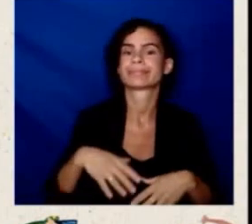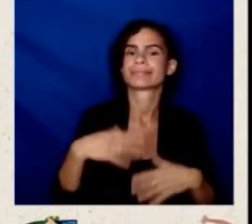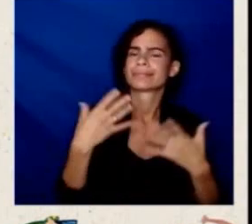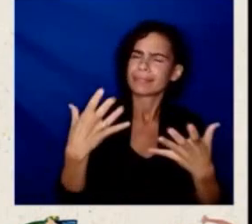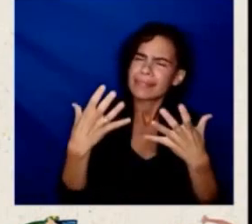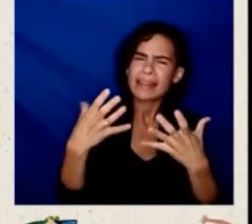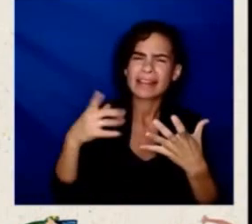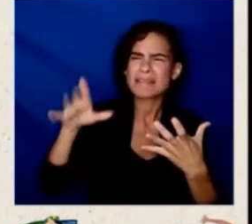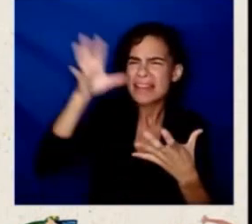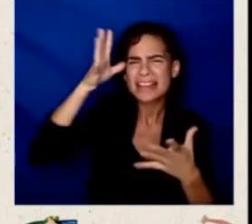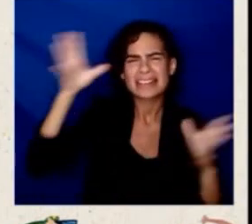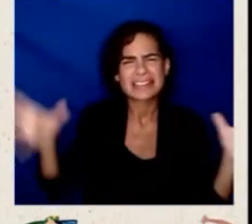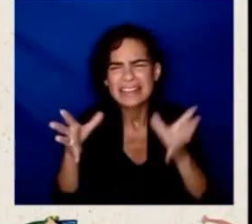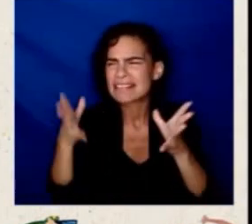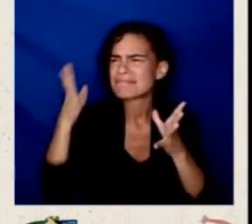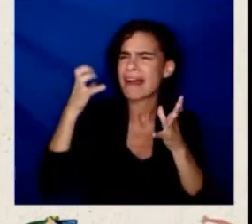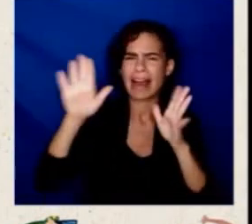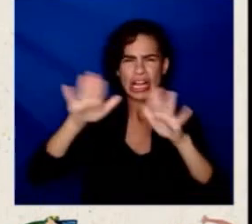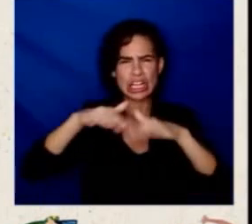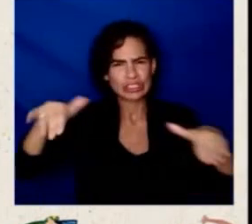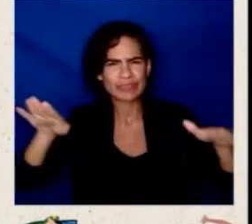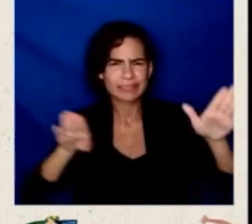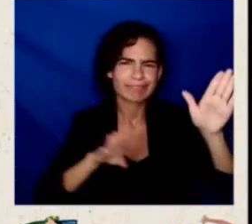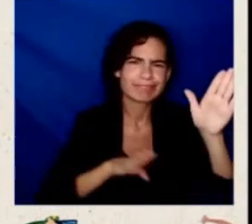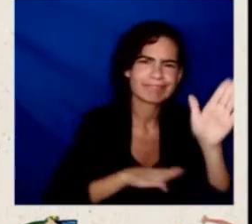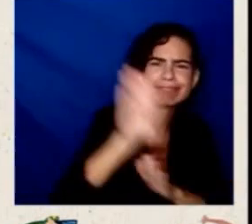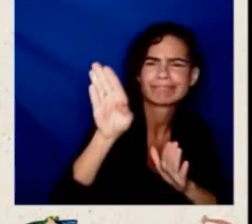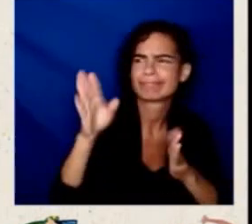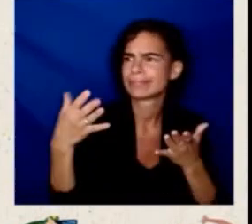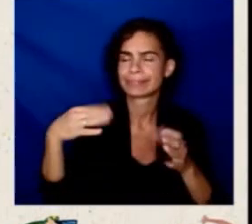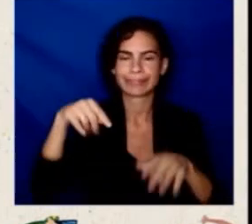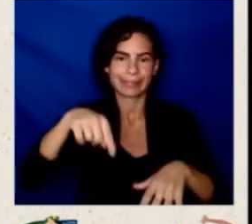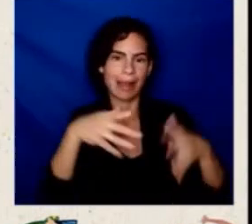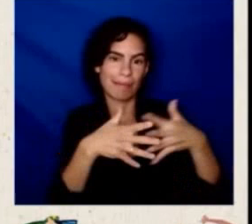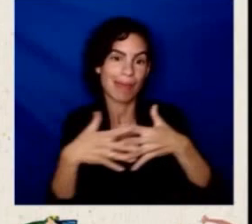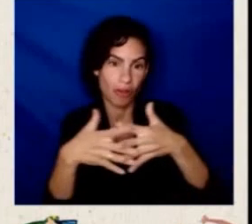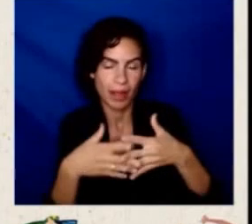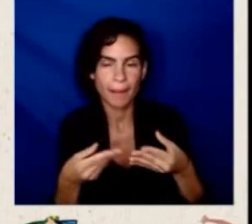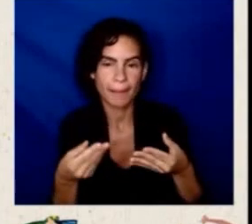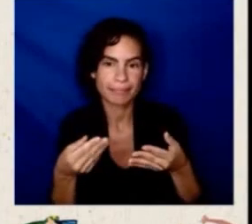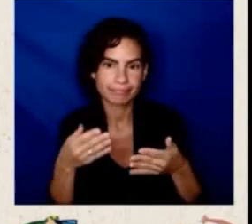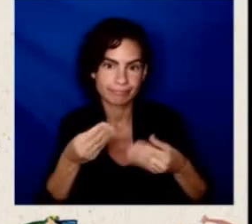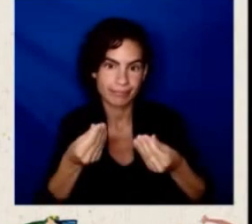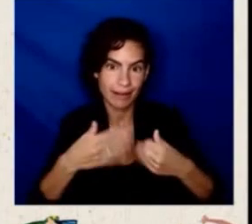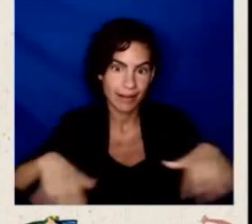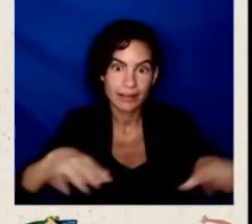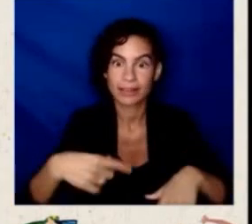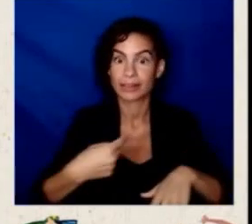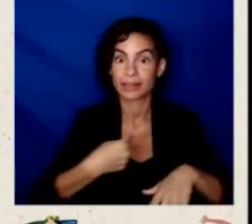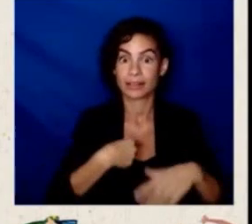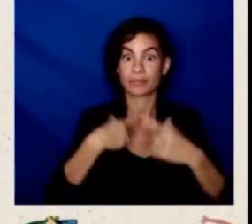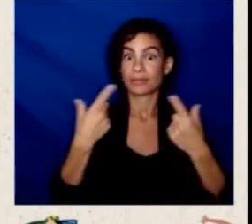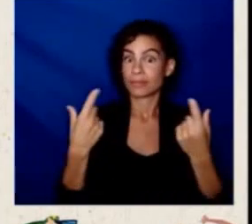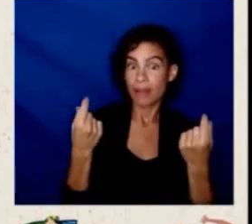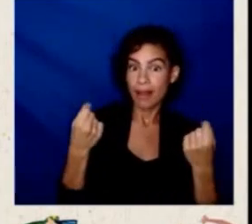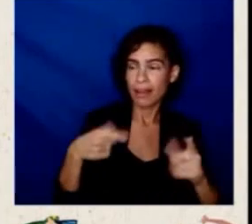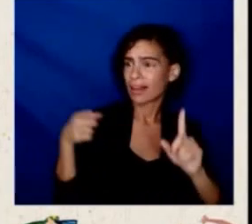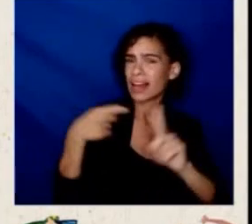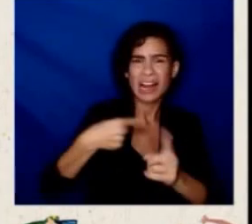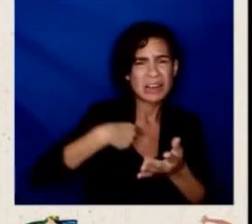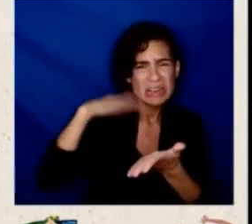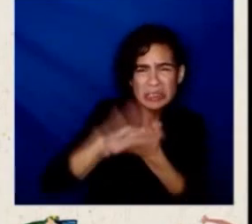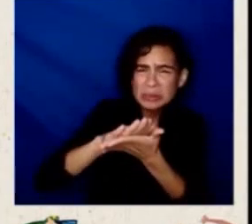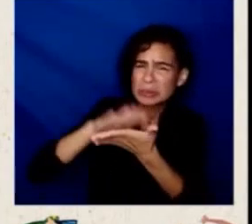mainland. And for me, that opportunity was through schools. I had a teacher that tapped me on the shoulder and said, consider education.